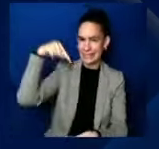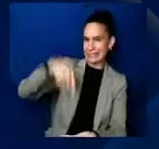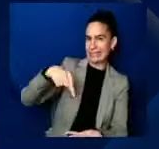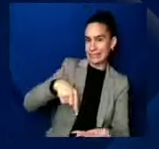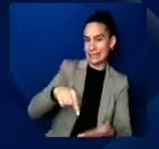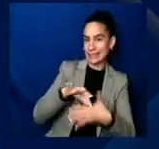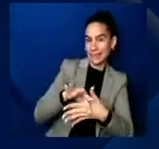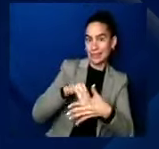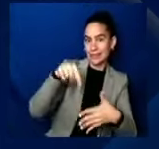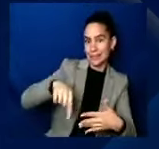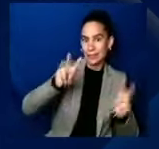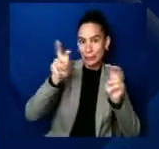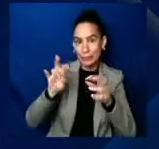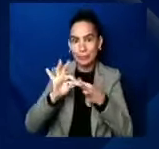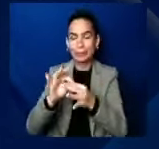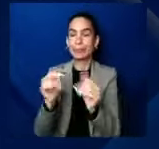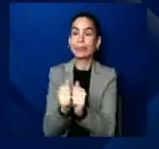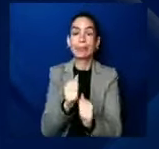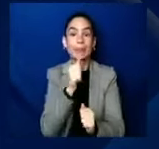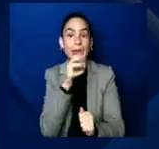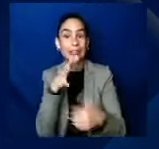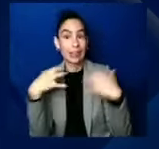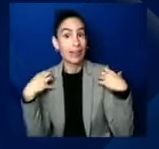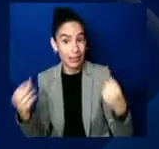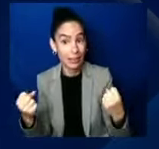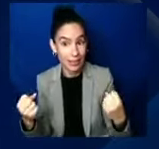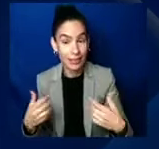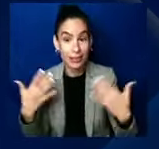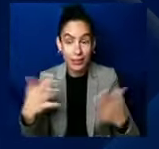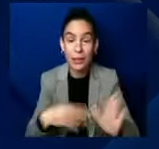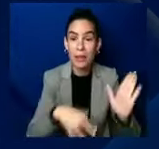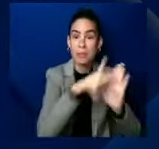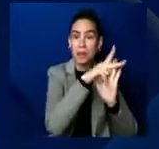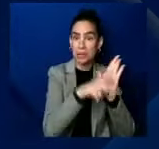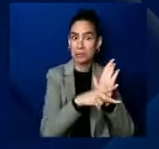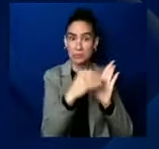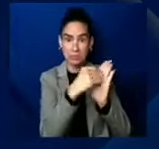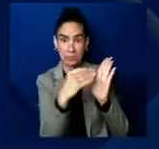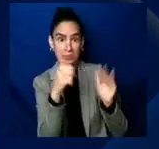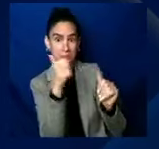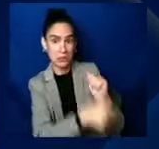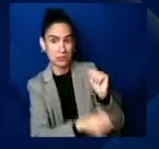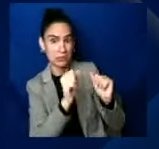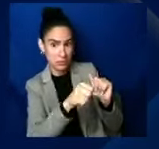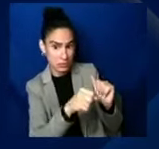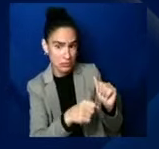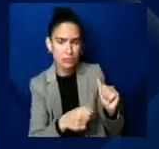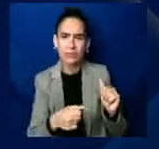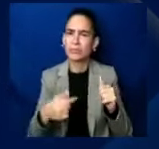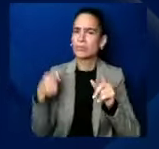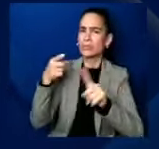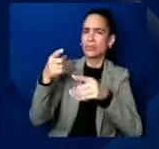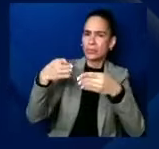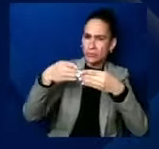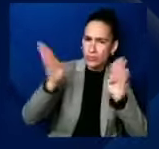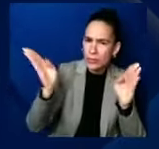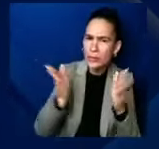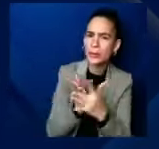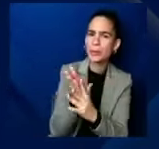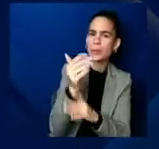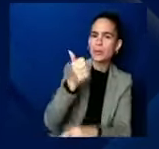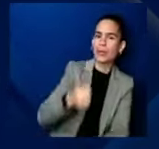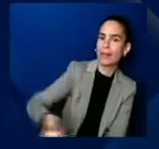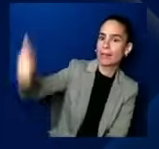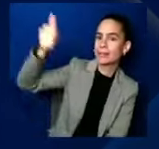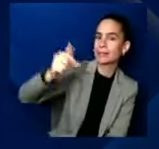not only in policy in general, but really through executive action and through what I believe will be one of the